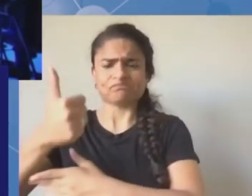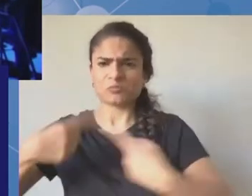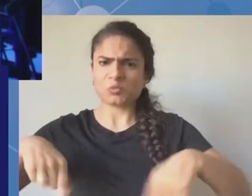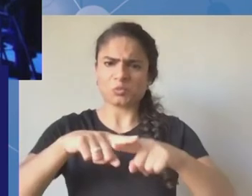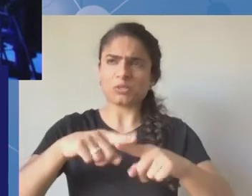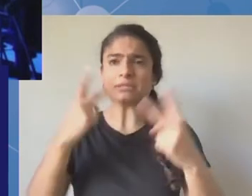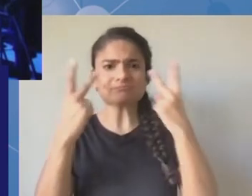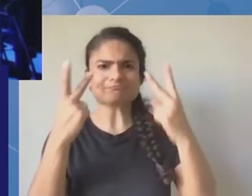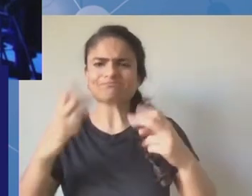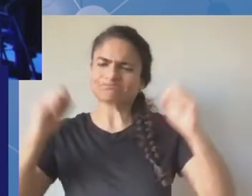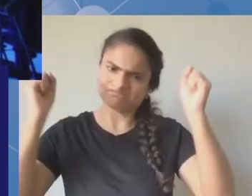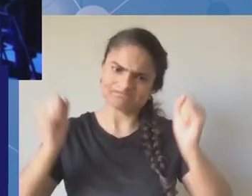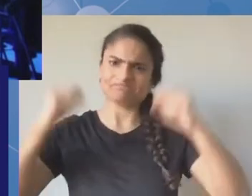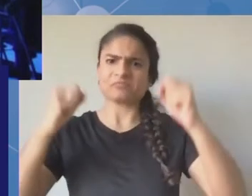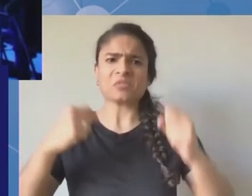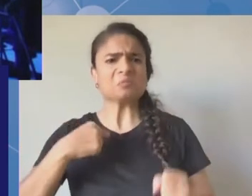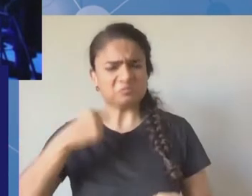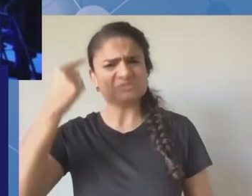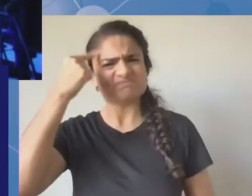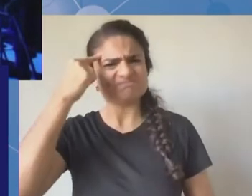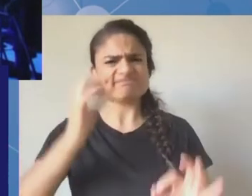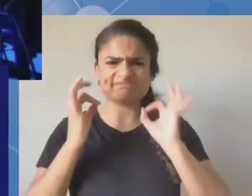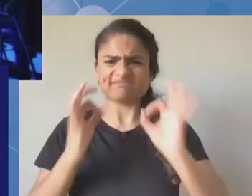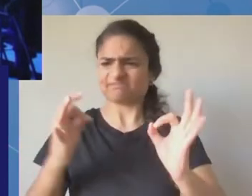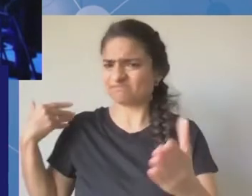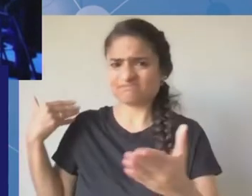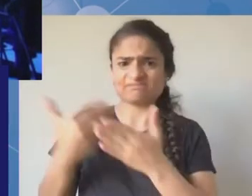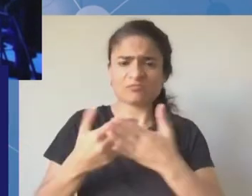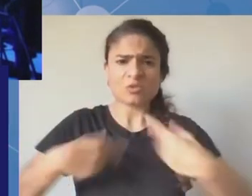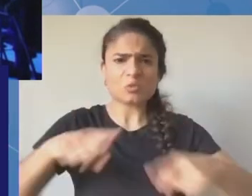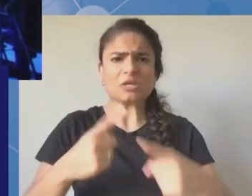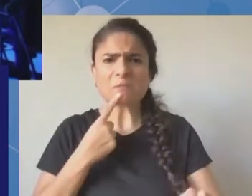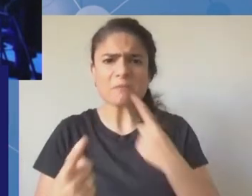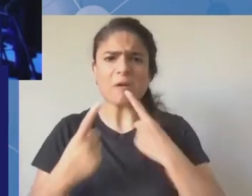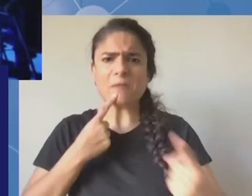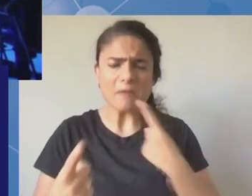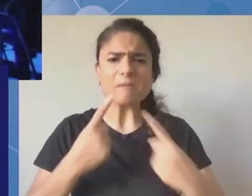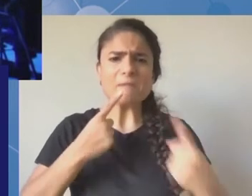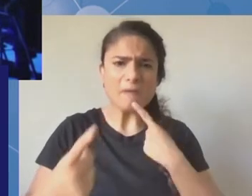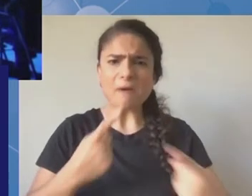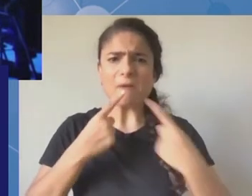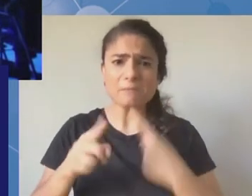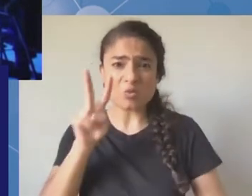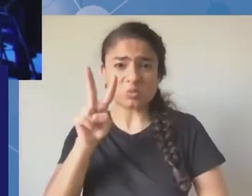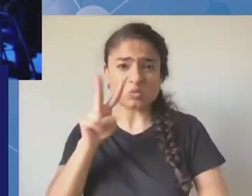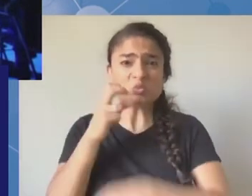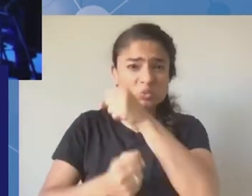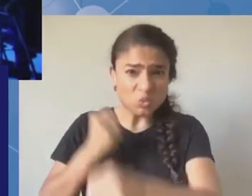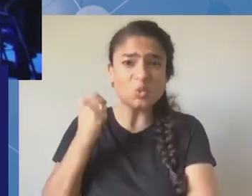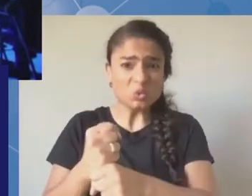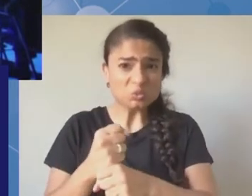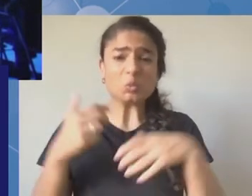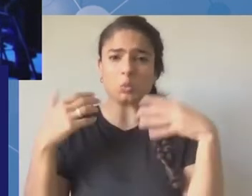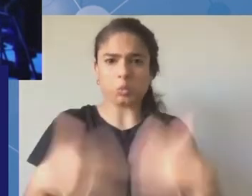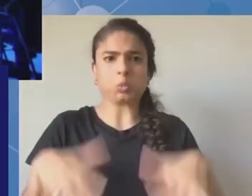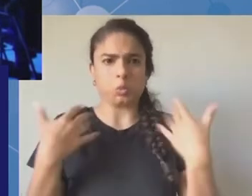remotely remotely for almost two years now and i believe it's almost time that we have to rethink our